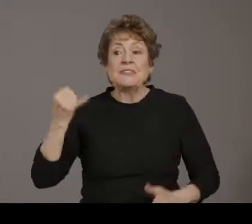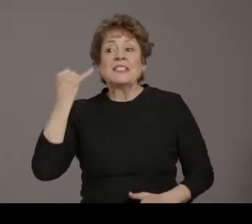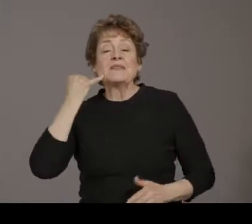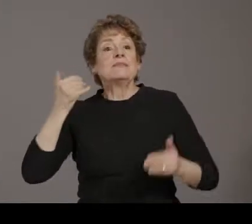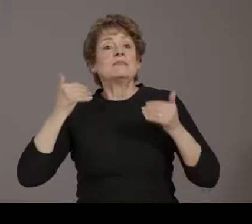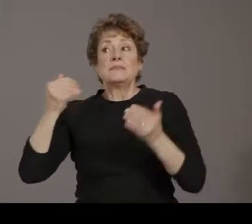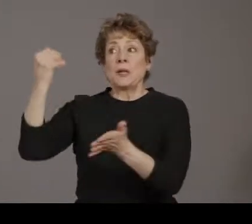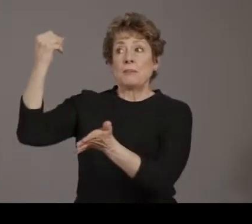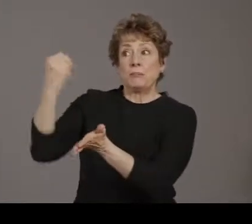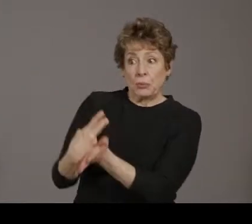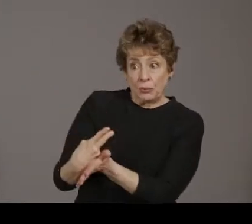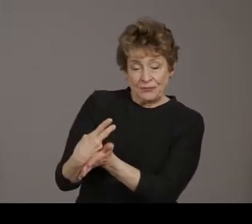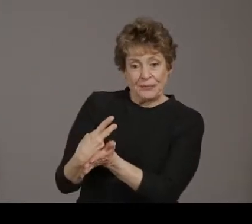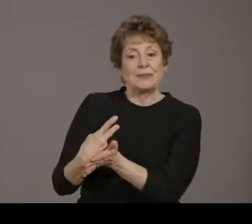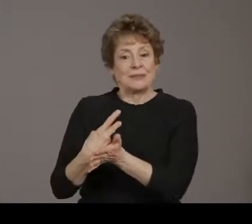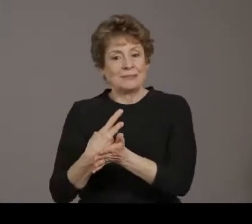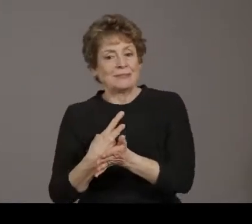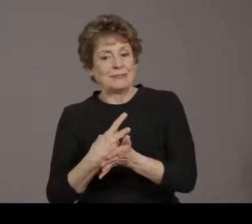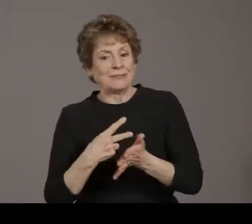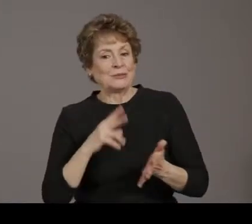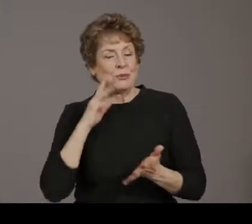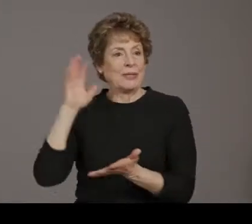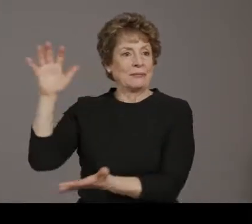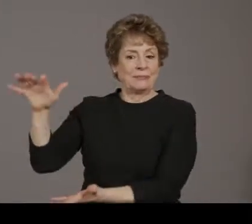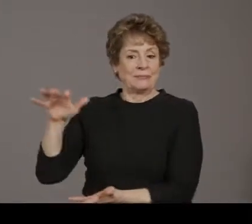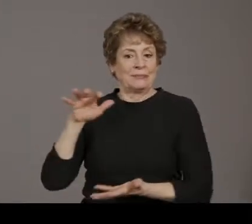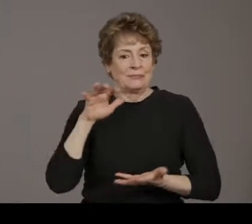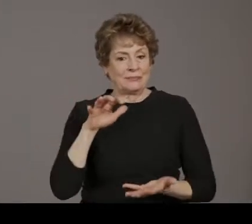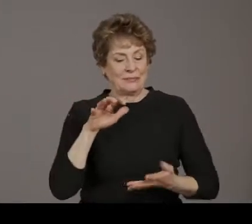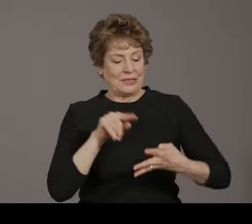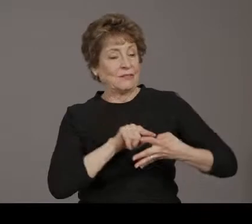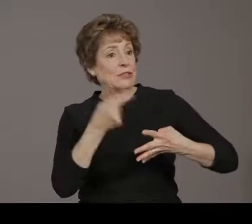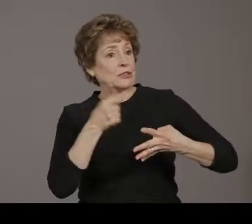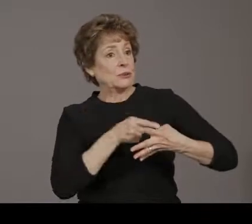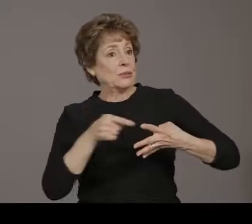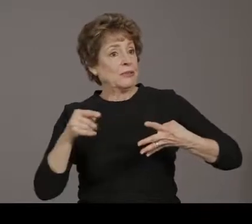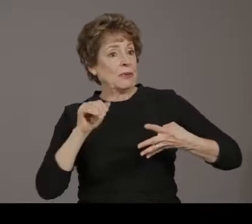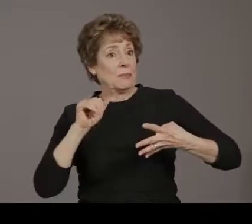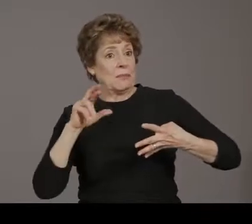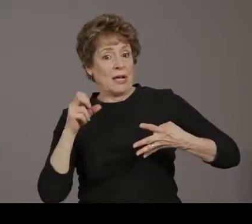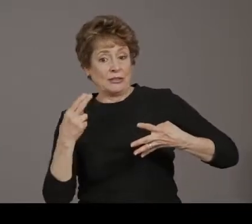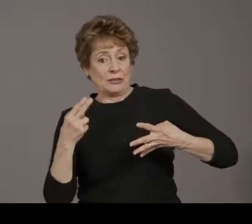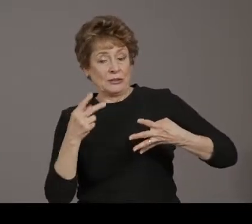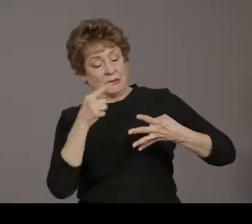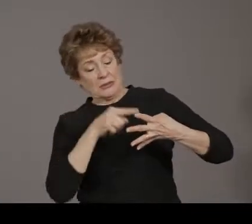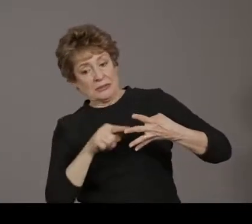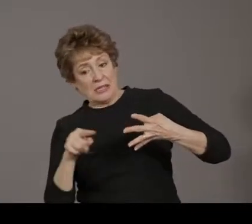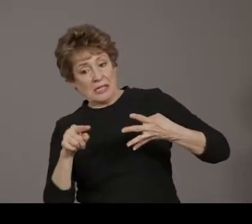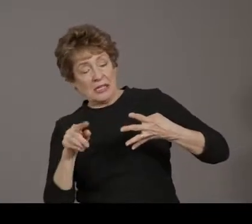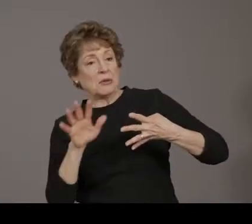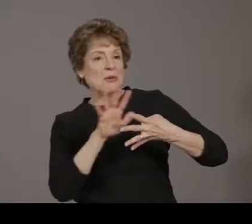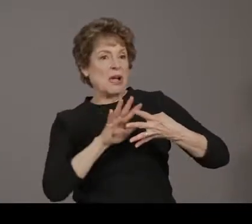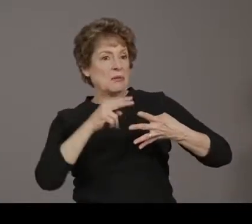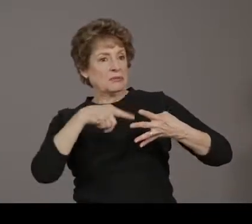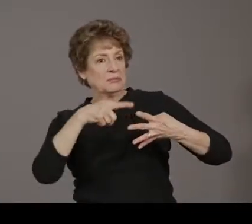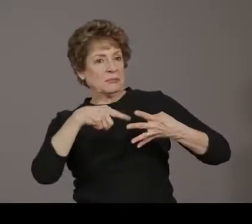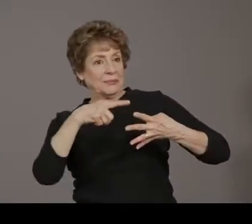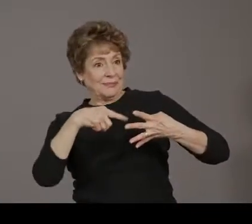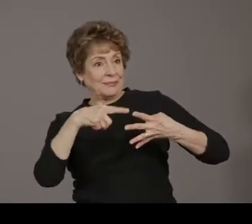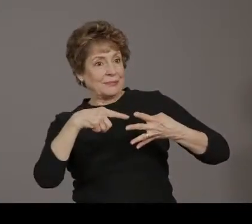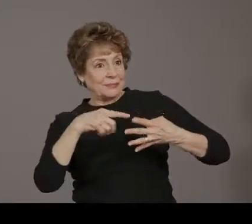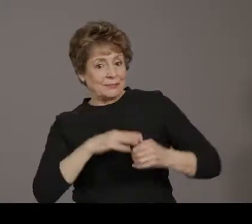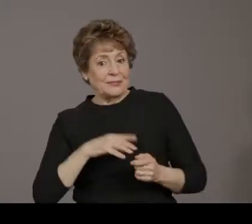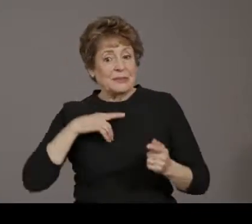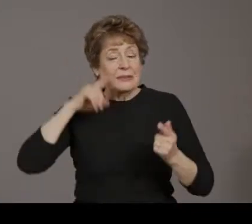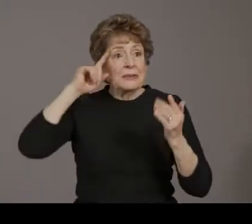which it doesn't seem like it, but that could be as early as next week or the week after. We anticipate receiving between 50 and